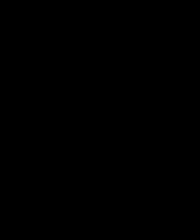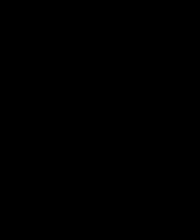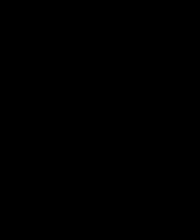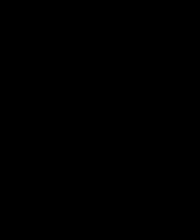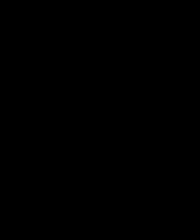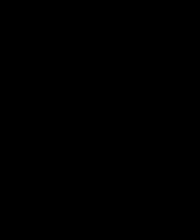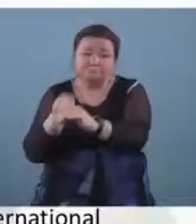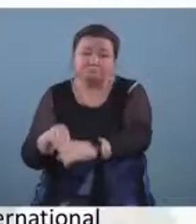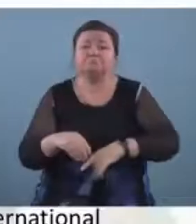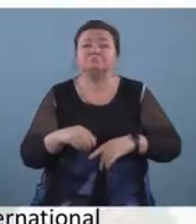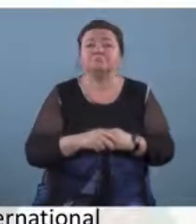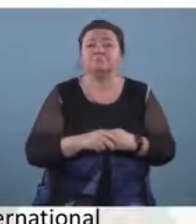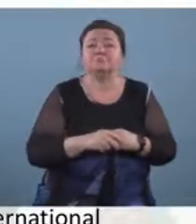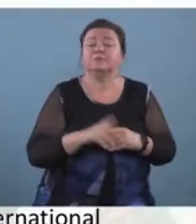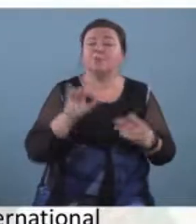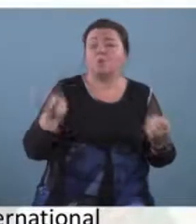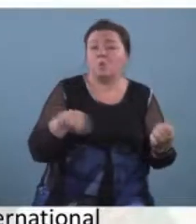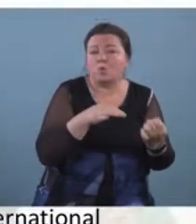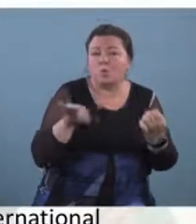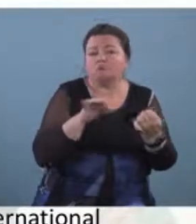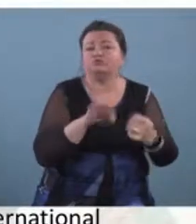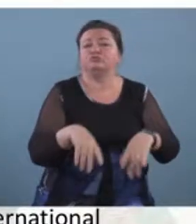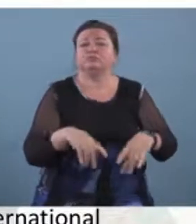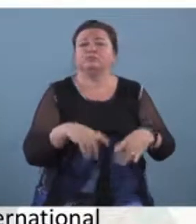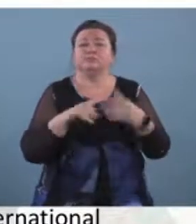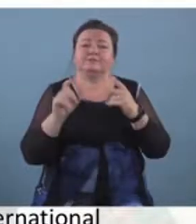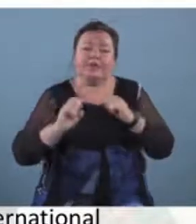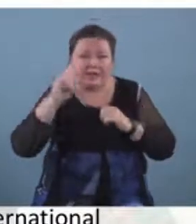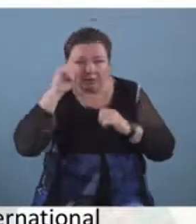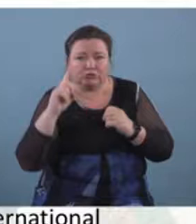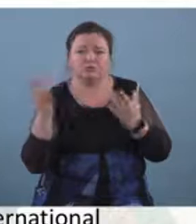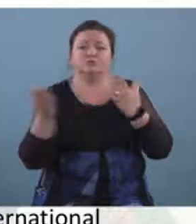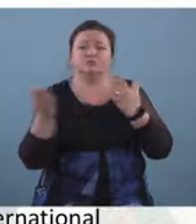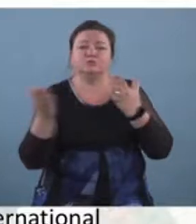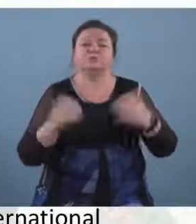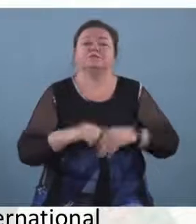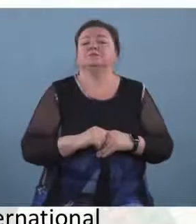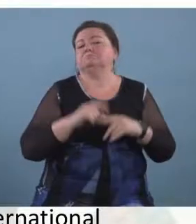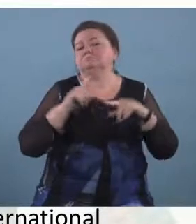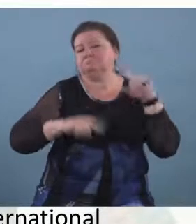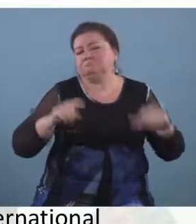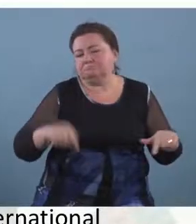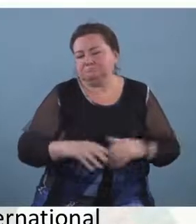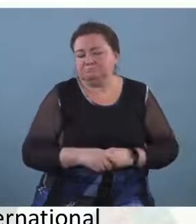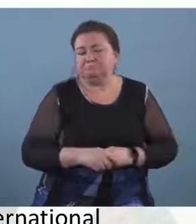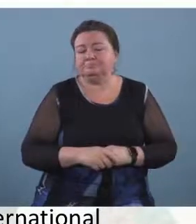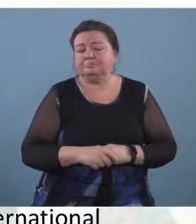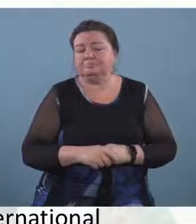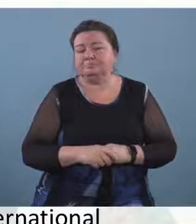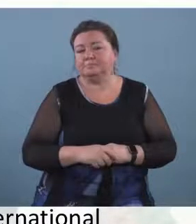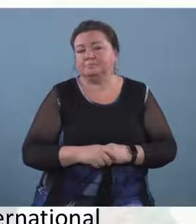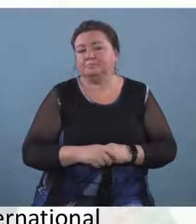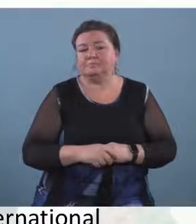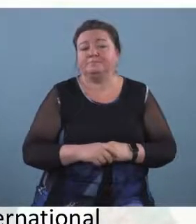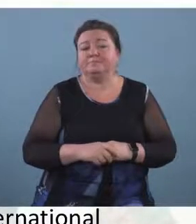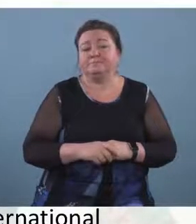for example orchestras or music education services and unfortunately